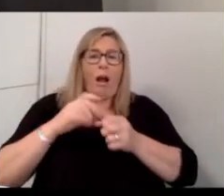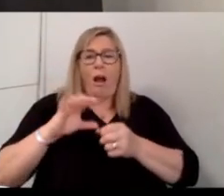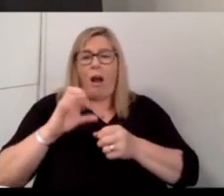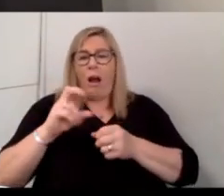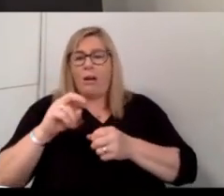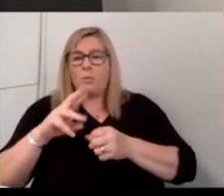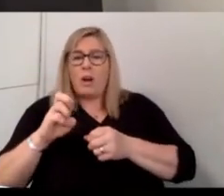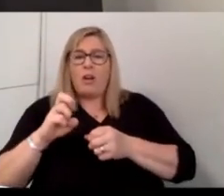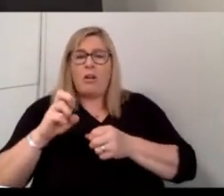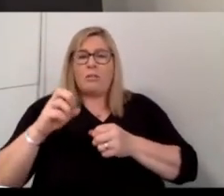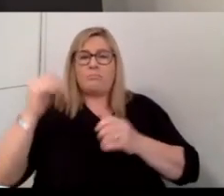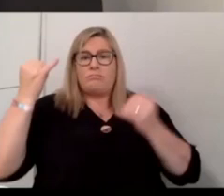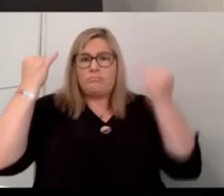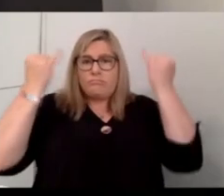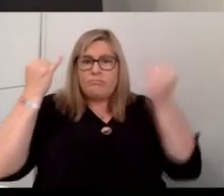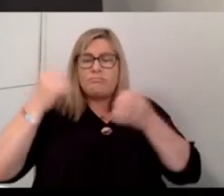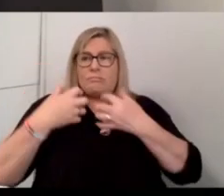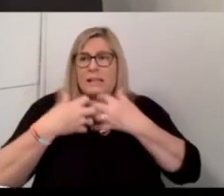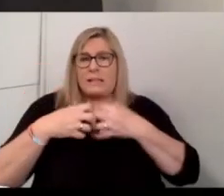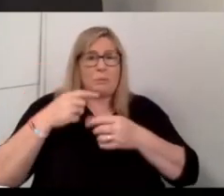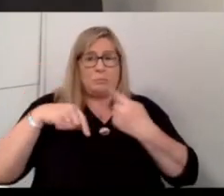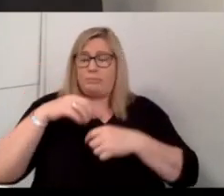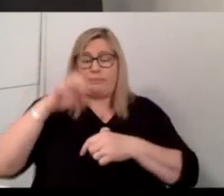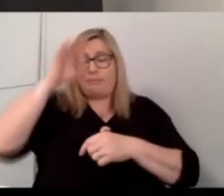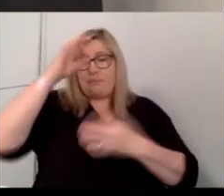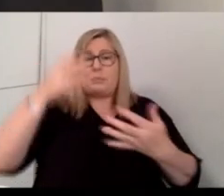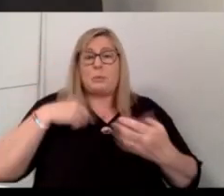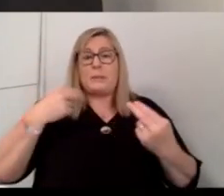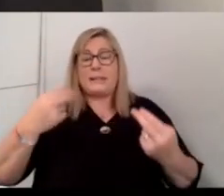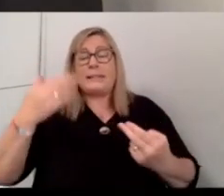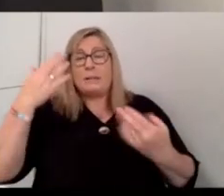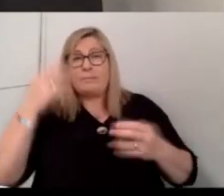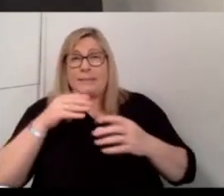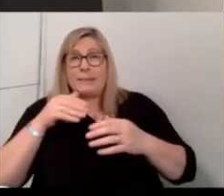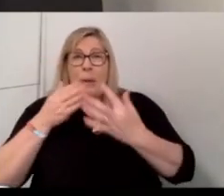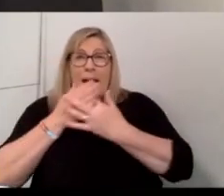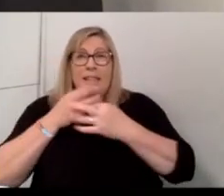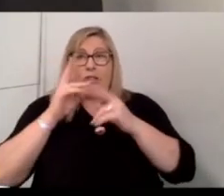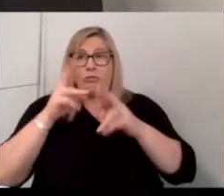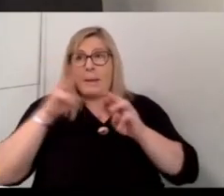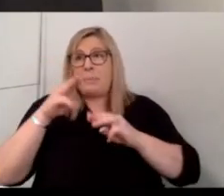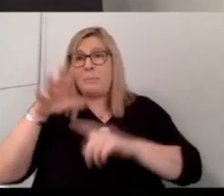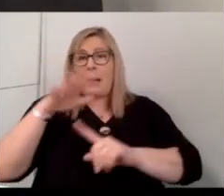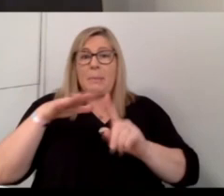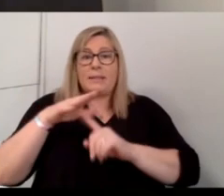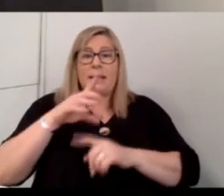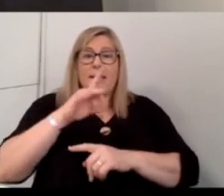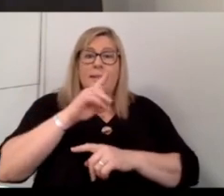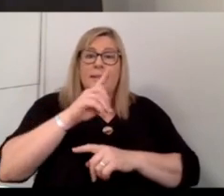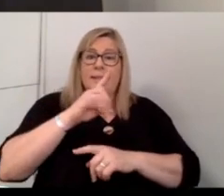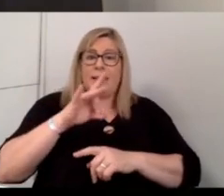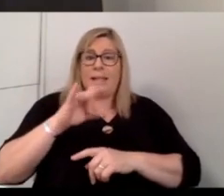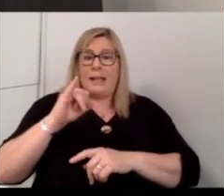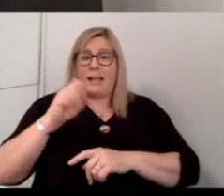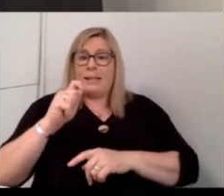So we know, we knew that we needed to tap into the right people and places to get that. And to DKIT, where we're perfect for that.